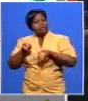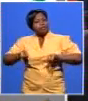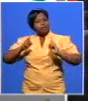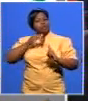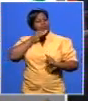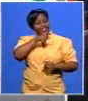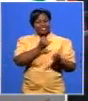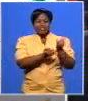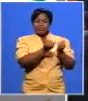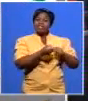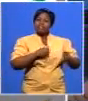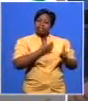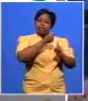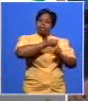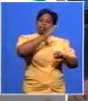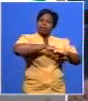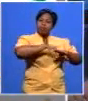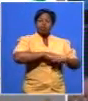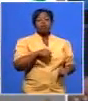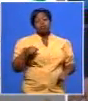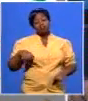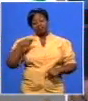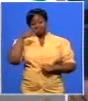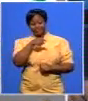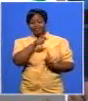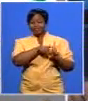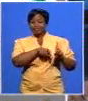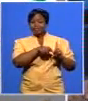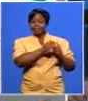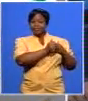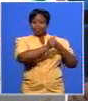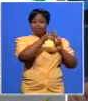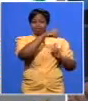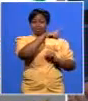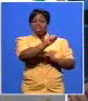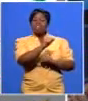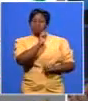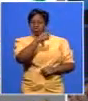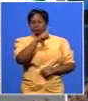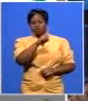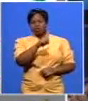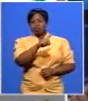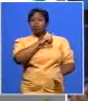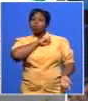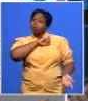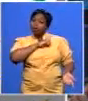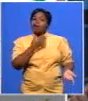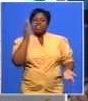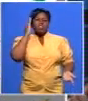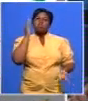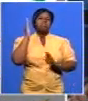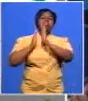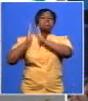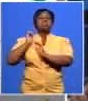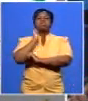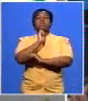helen is right what the what elen is doing he's acknowledging the track record of the ANC and the fact that they have no history as a